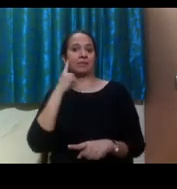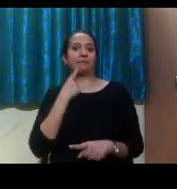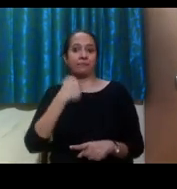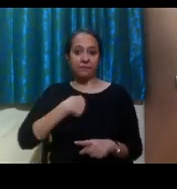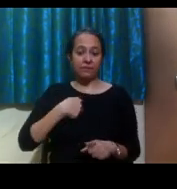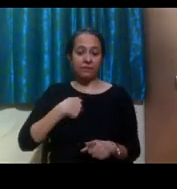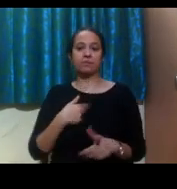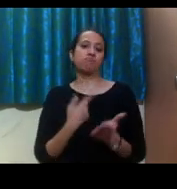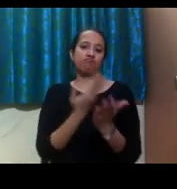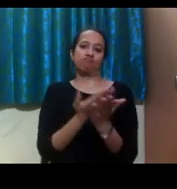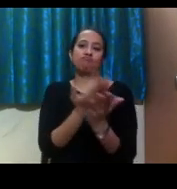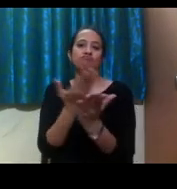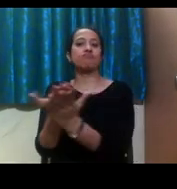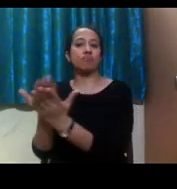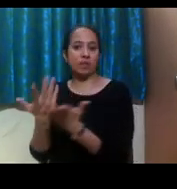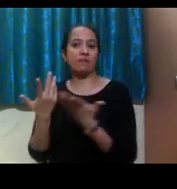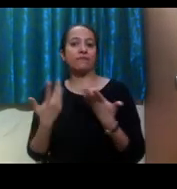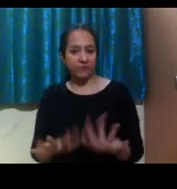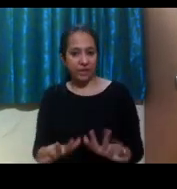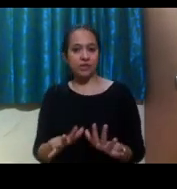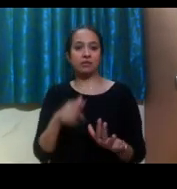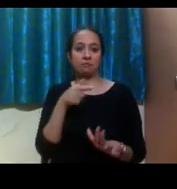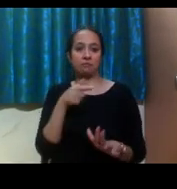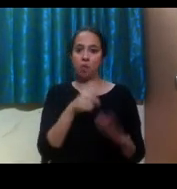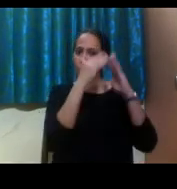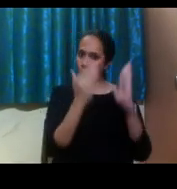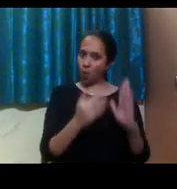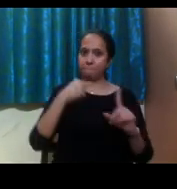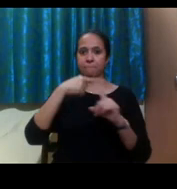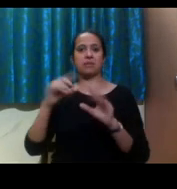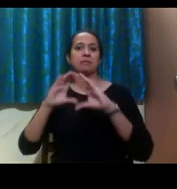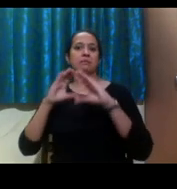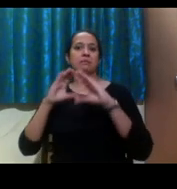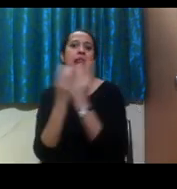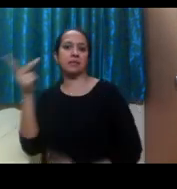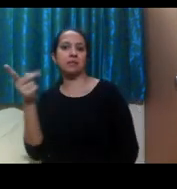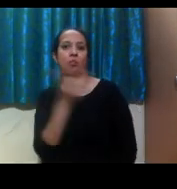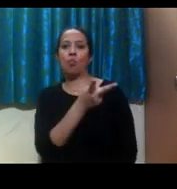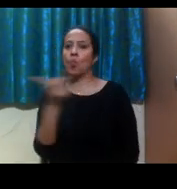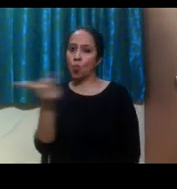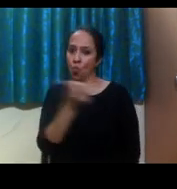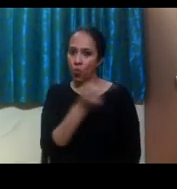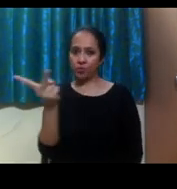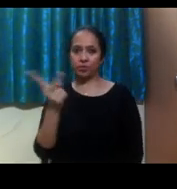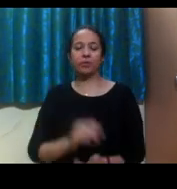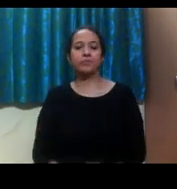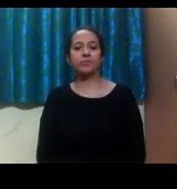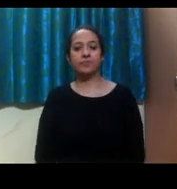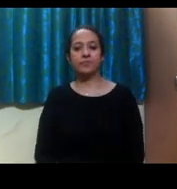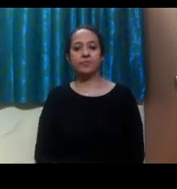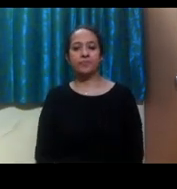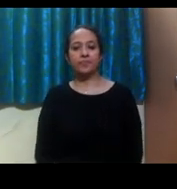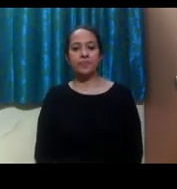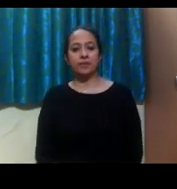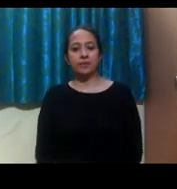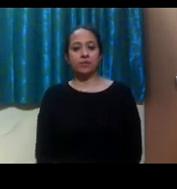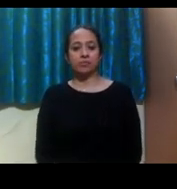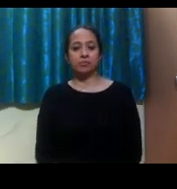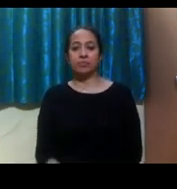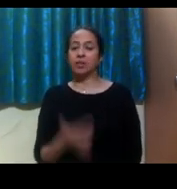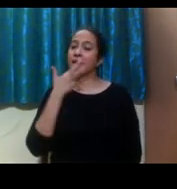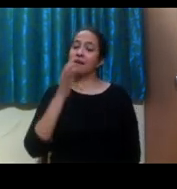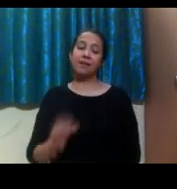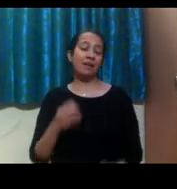and for classes as well. Studying in the U.S. has been a really amazing